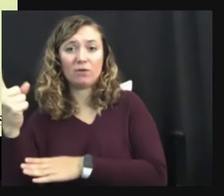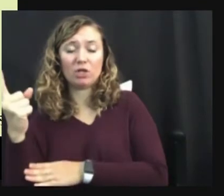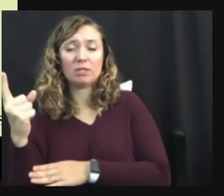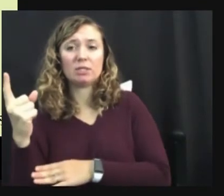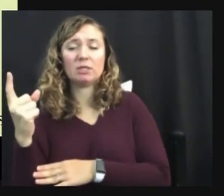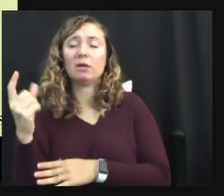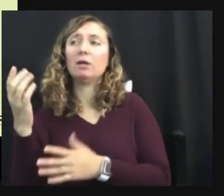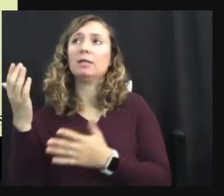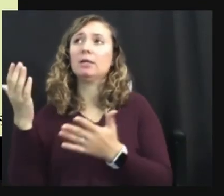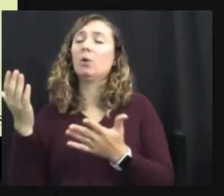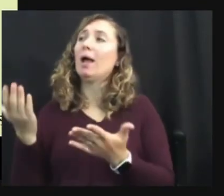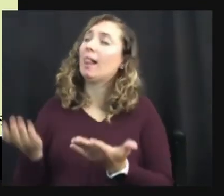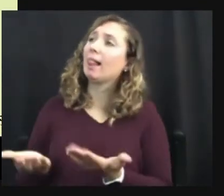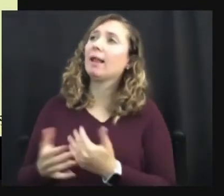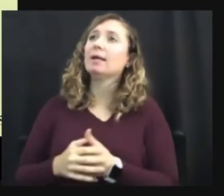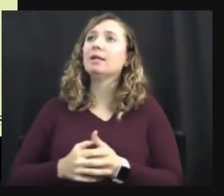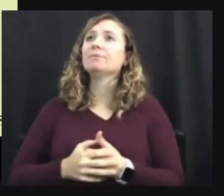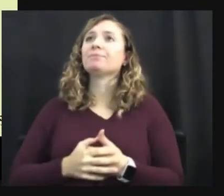is, um,